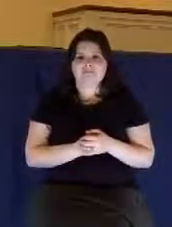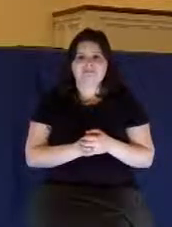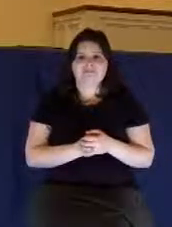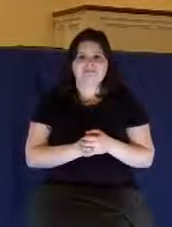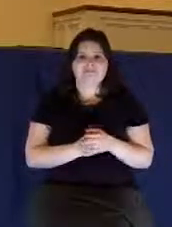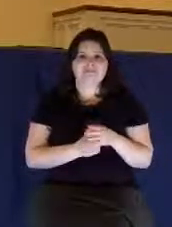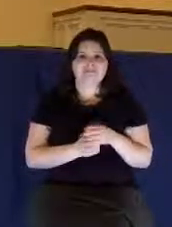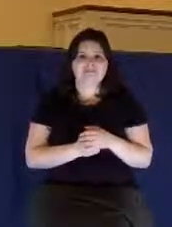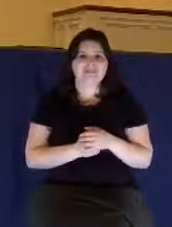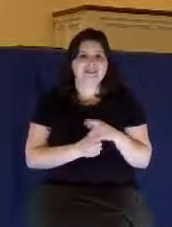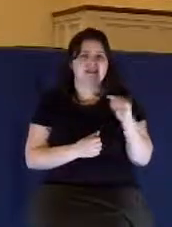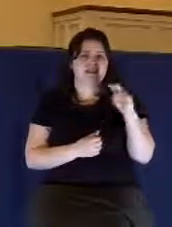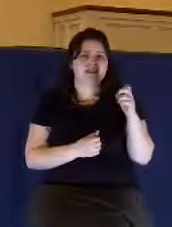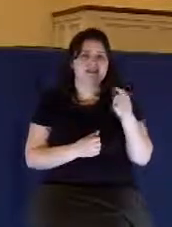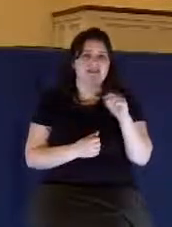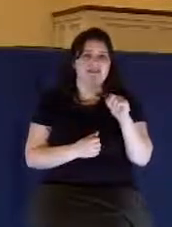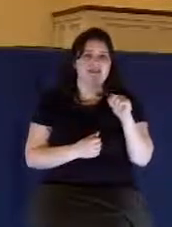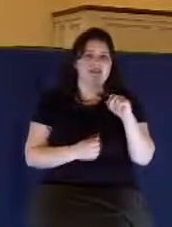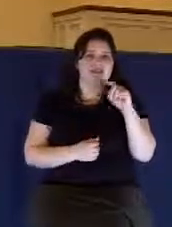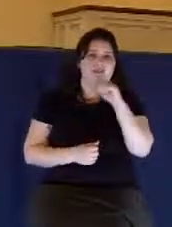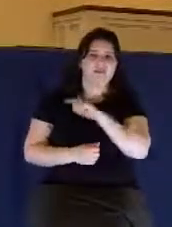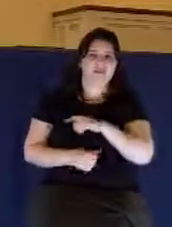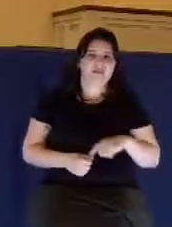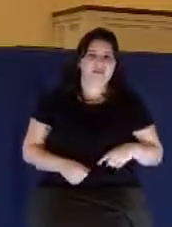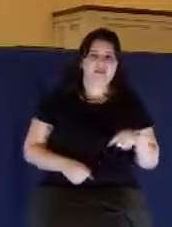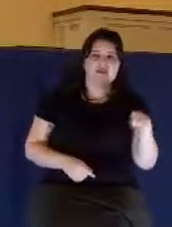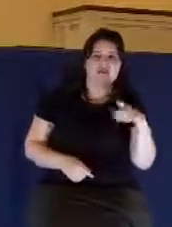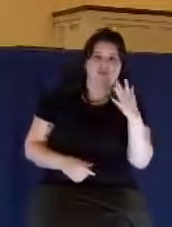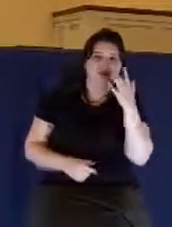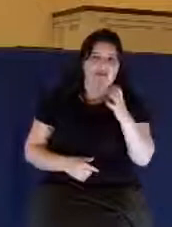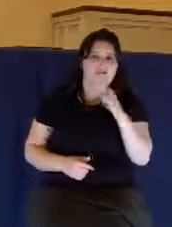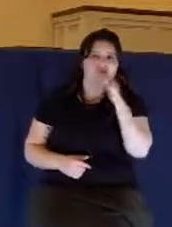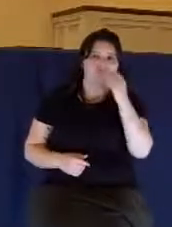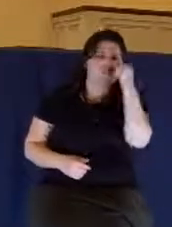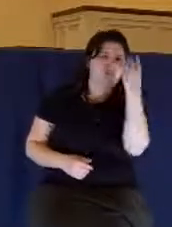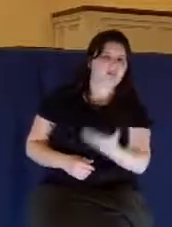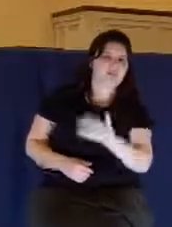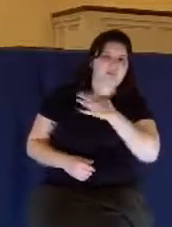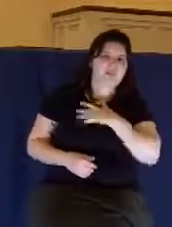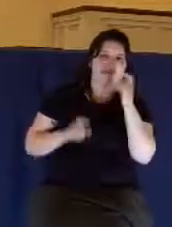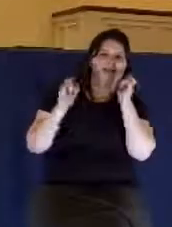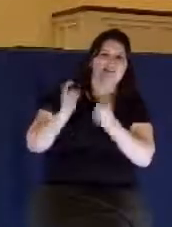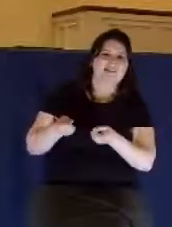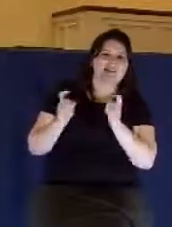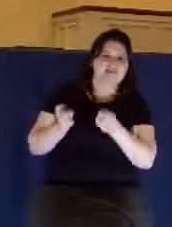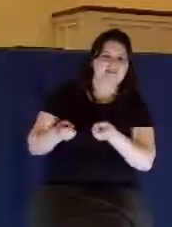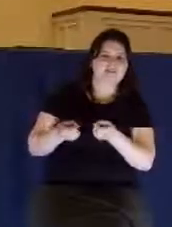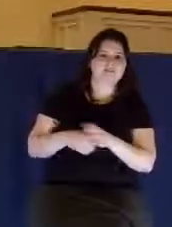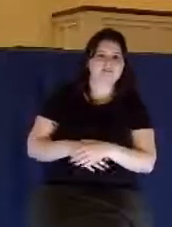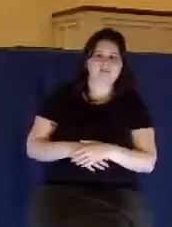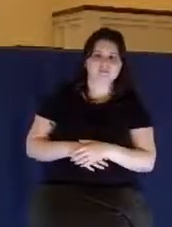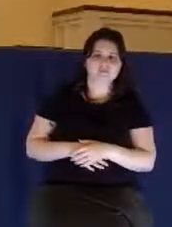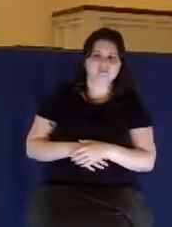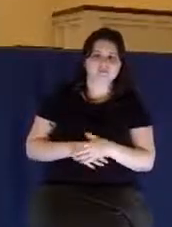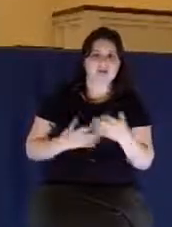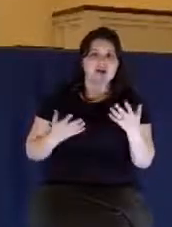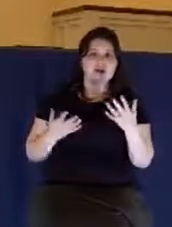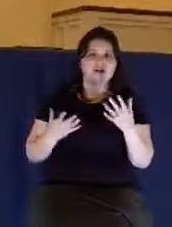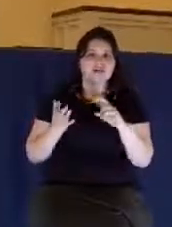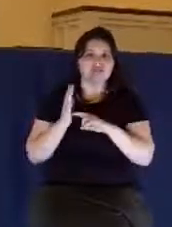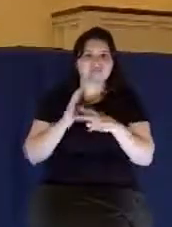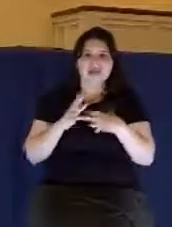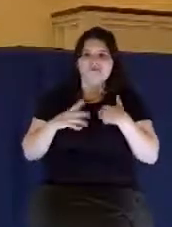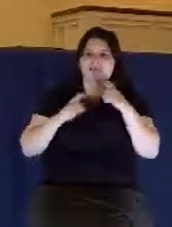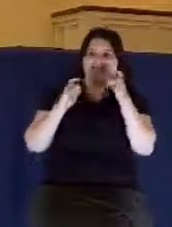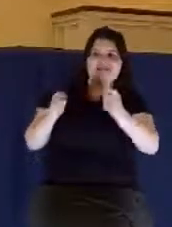given you. You despise the grace of God. Look at all I've given you. And I would have given you more. But